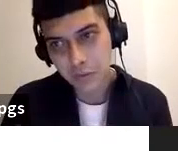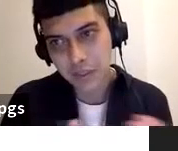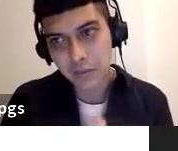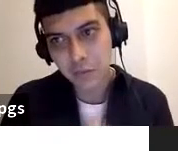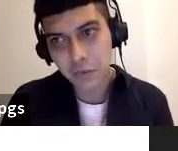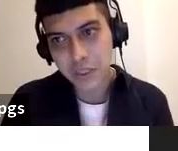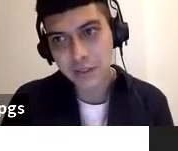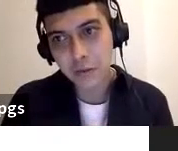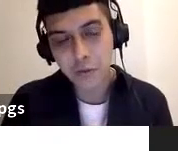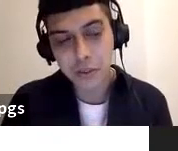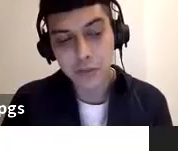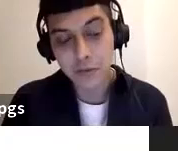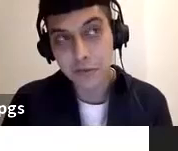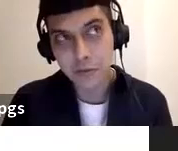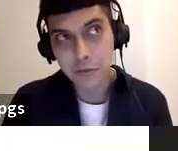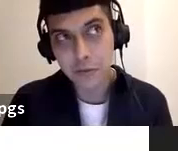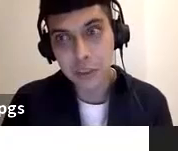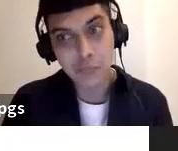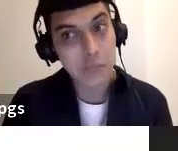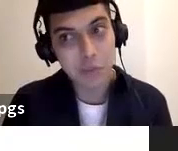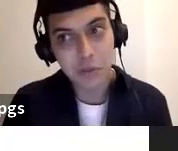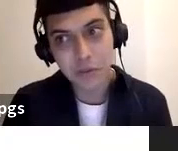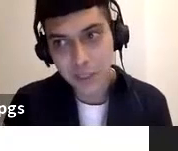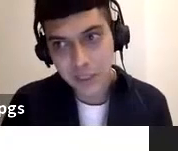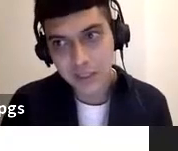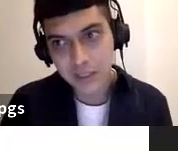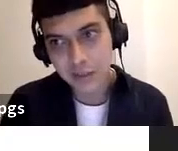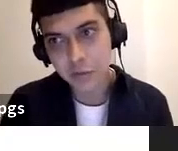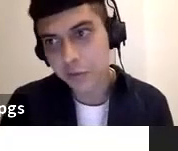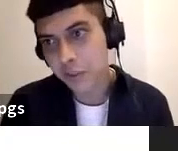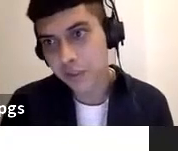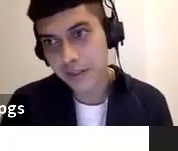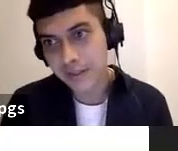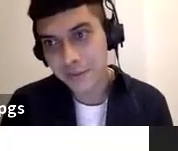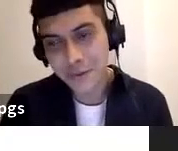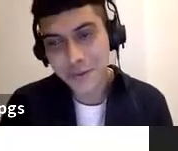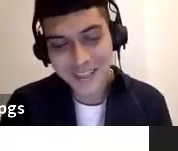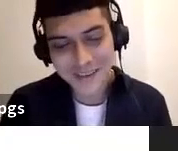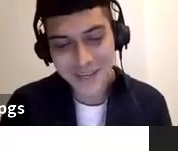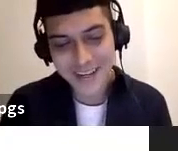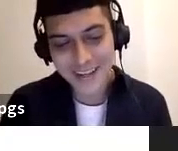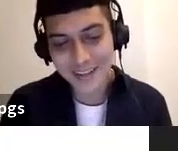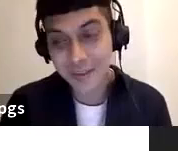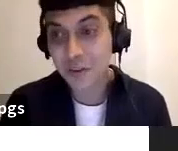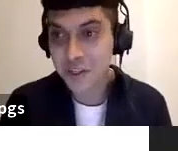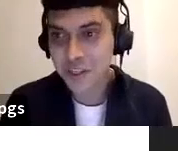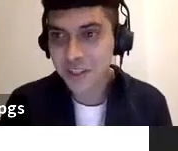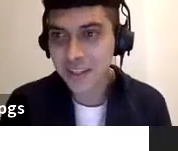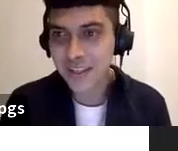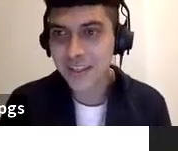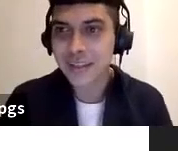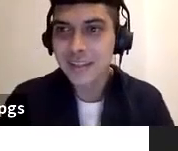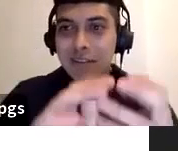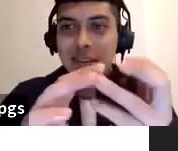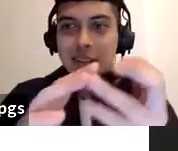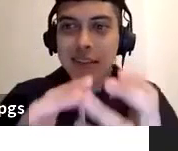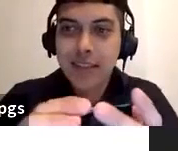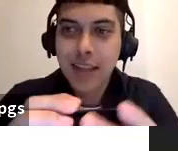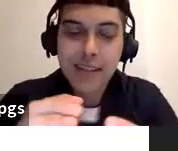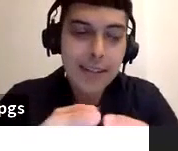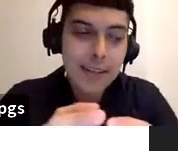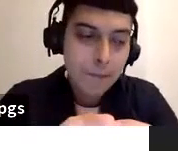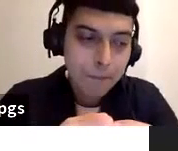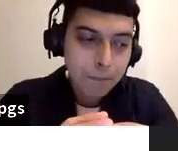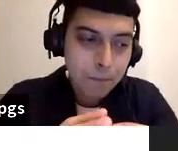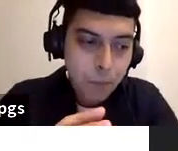futura tropica project over 40 people that futura tropica touch to a